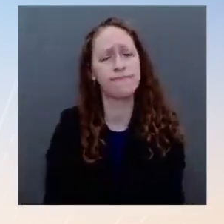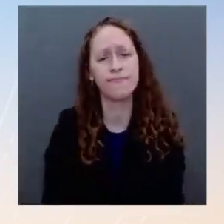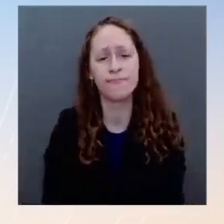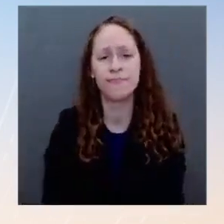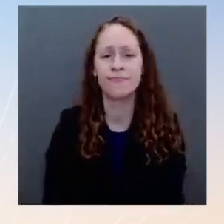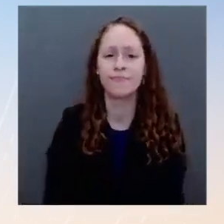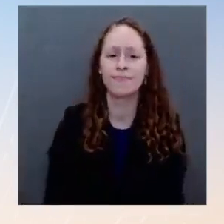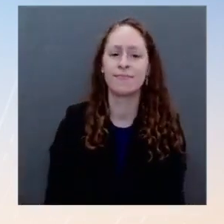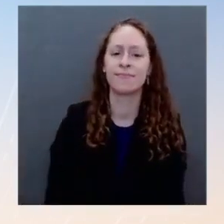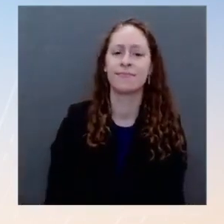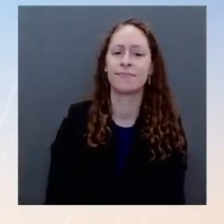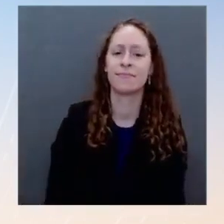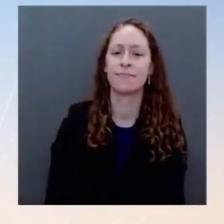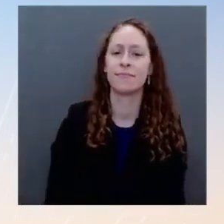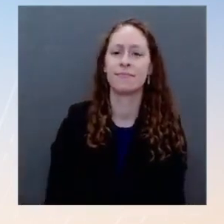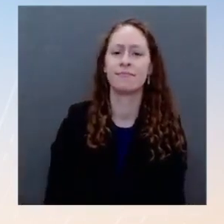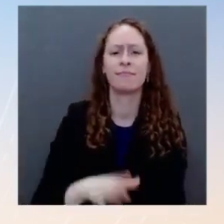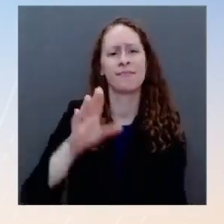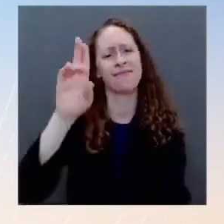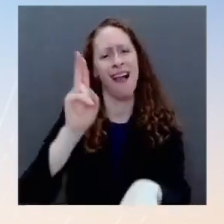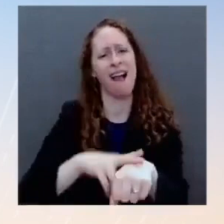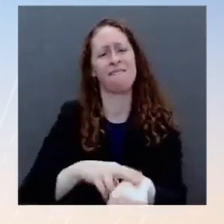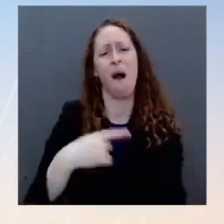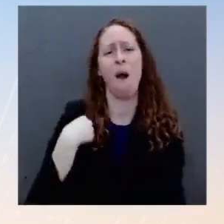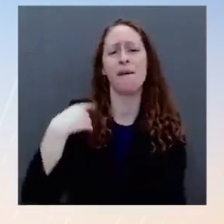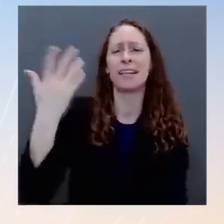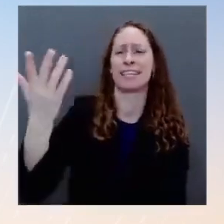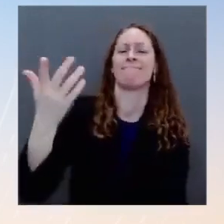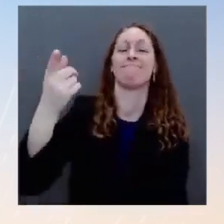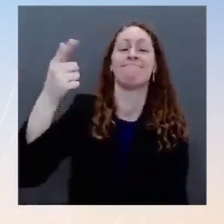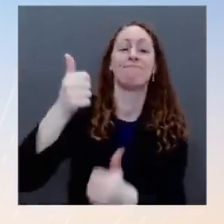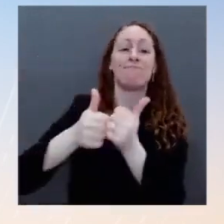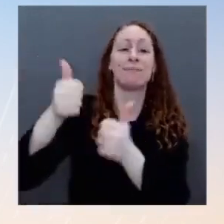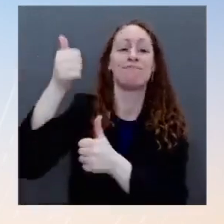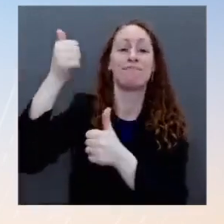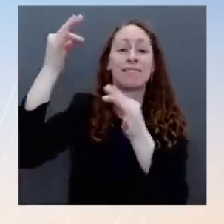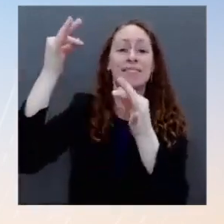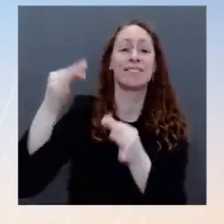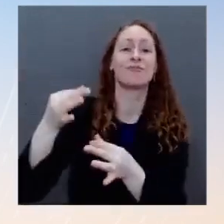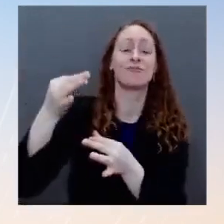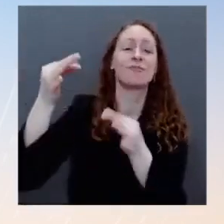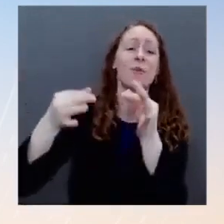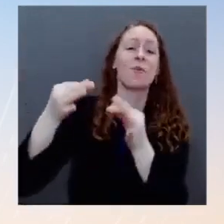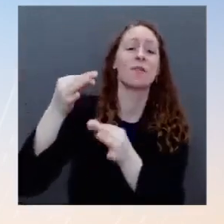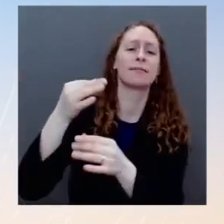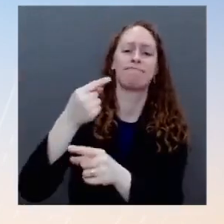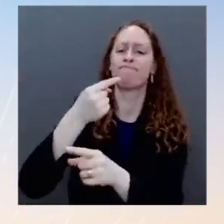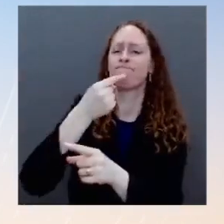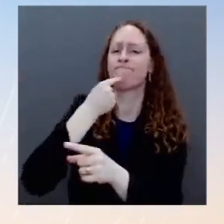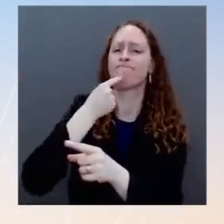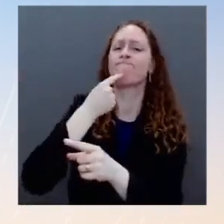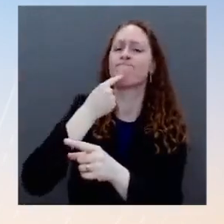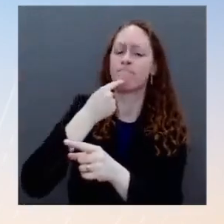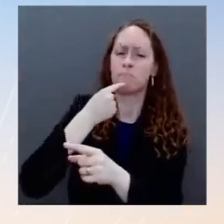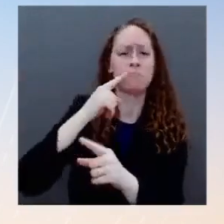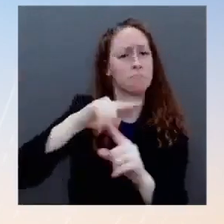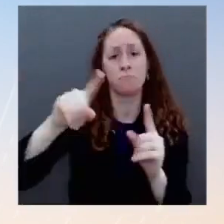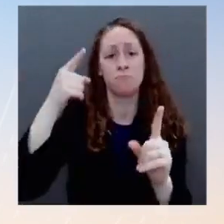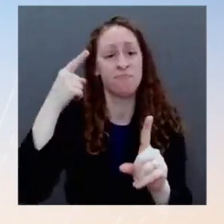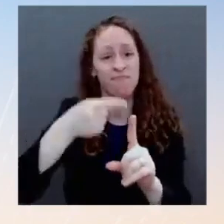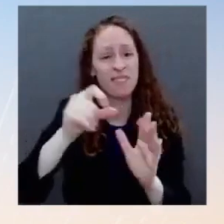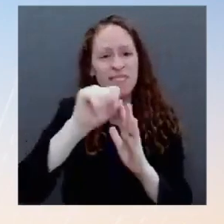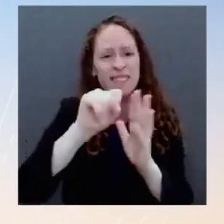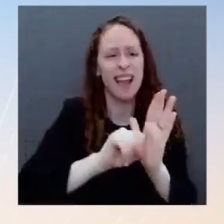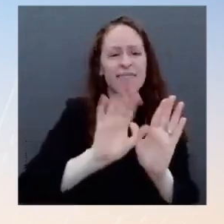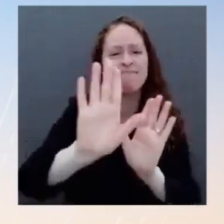It's now up to the states and individual employers to put in place vaccination requirements. Here are some pieces of good news, and this is a little updated from